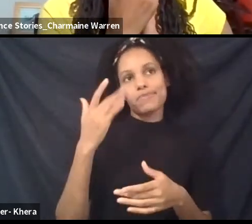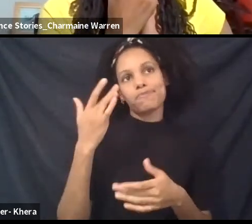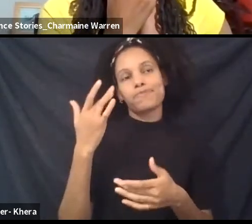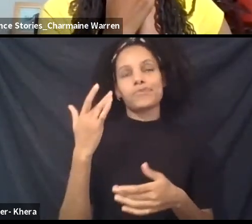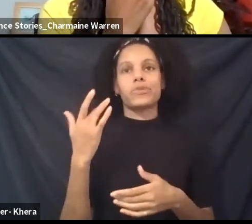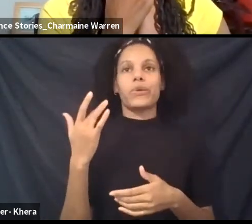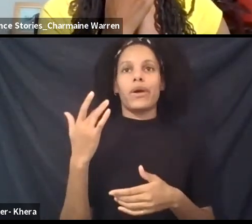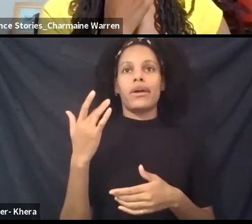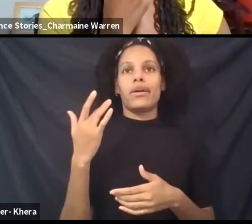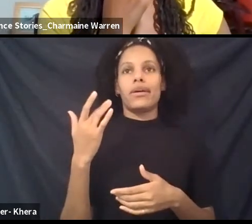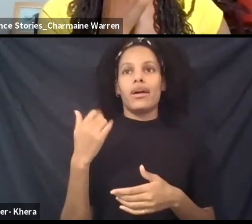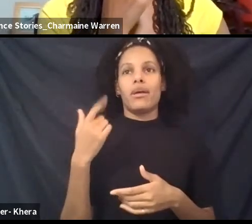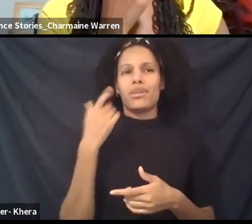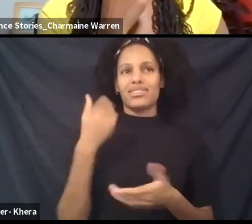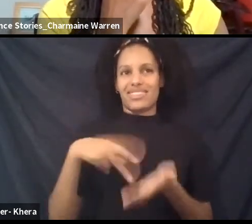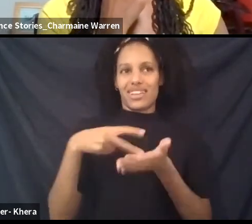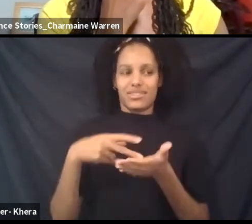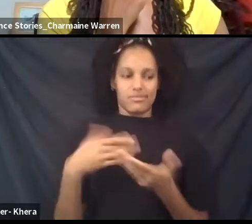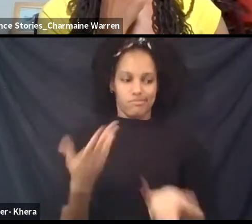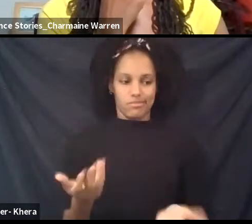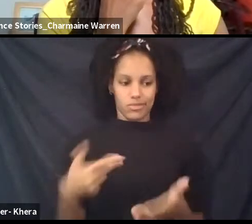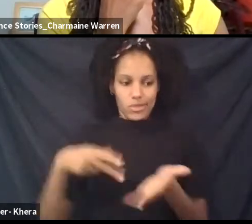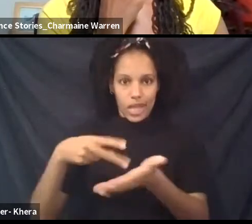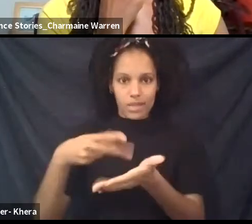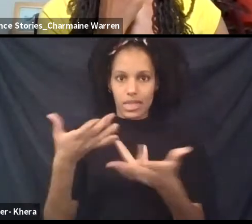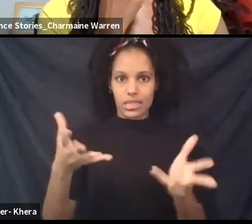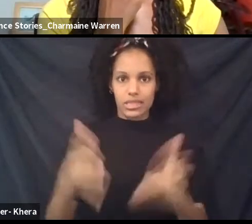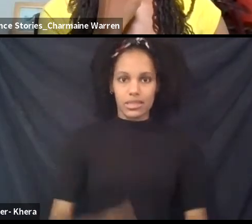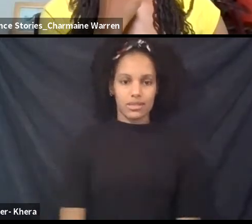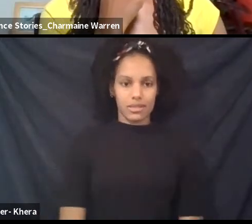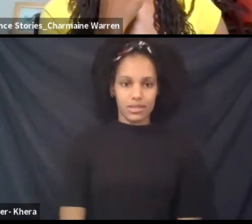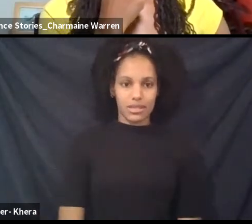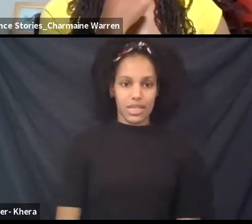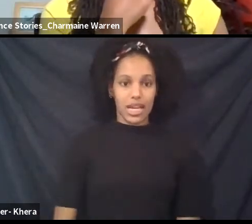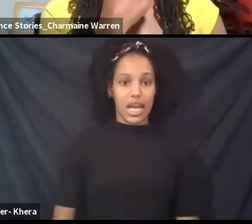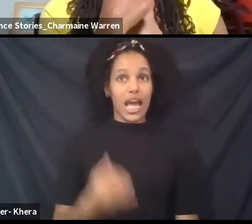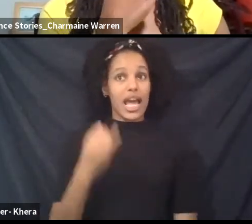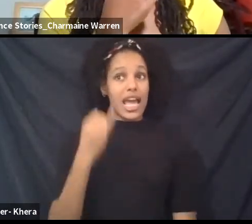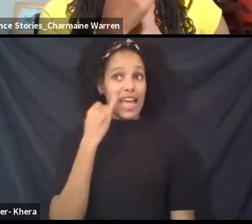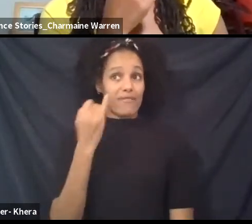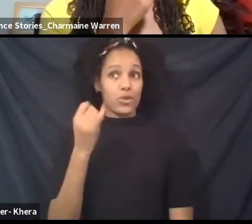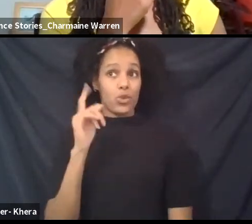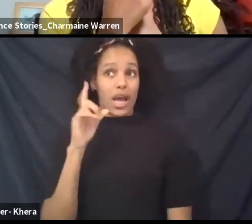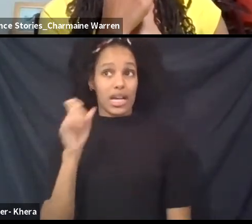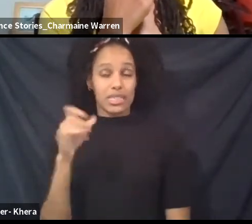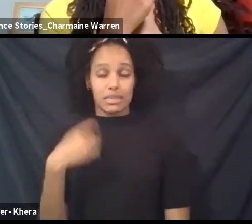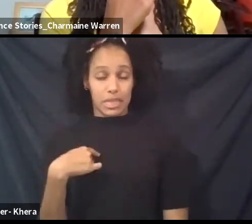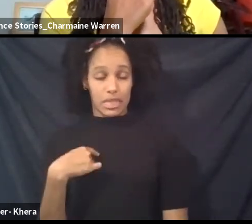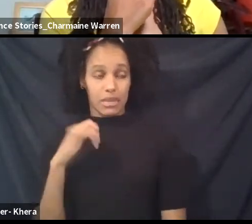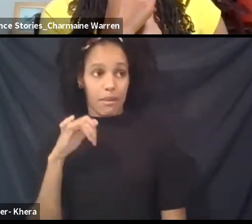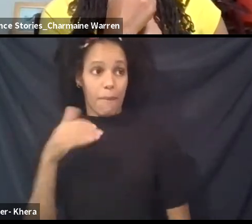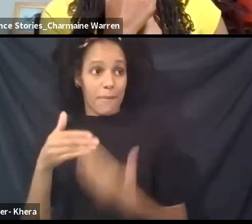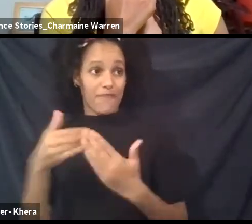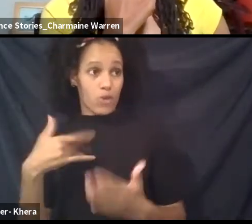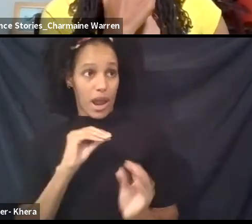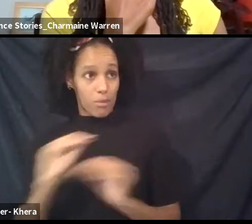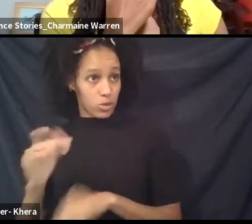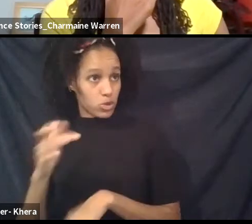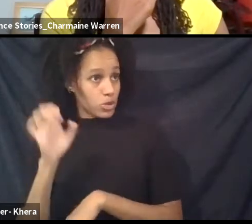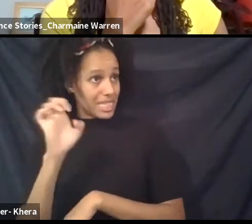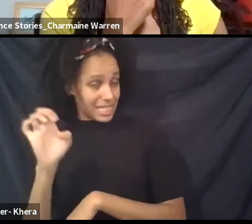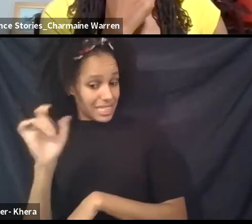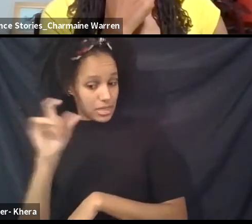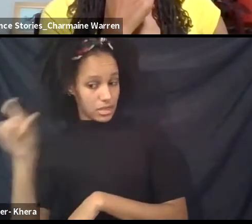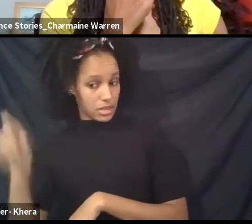because for me, dance is dance. Had you asked me that question before I moved to the East Coast, I might have say something different.